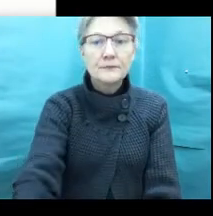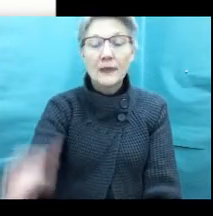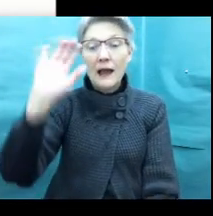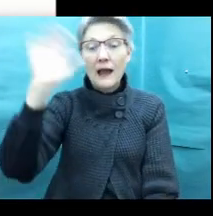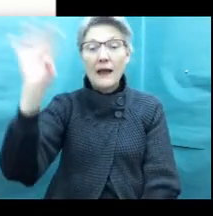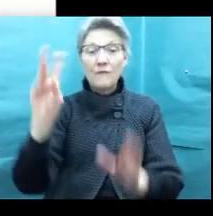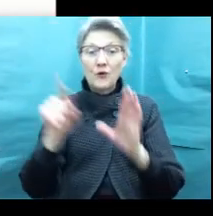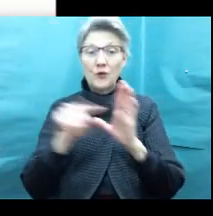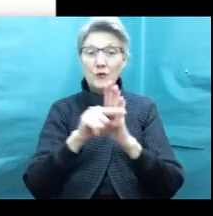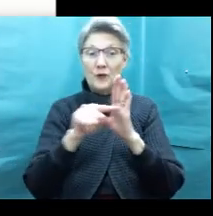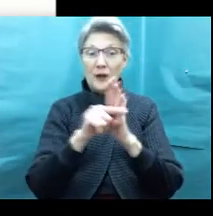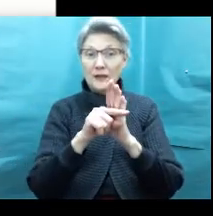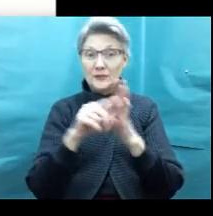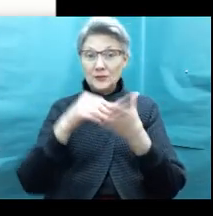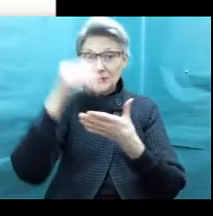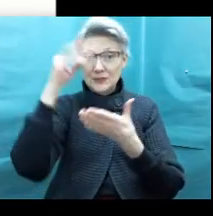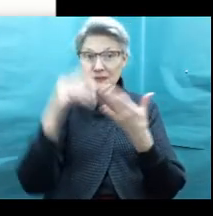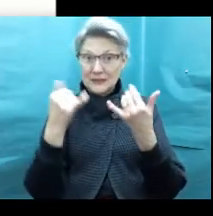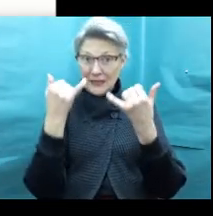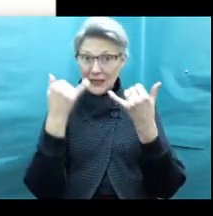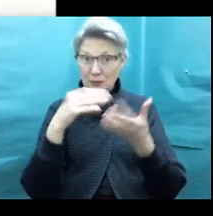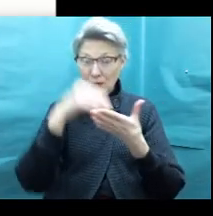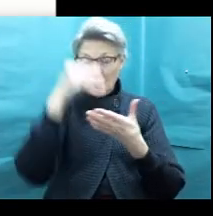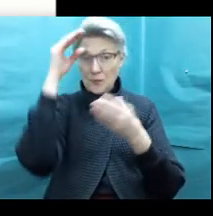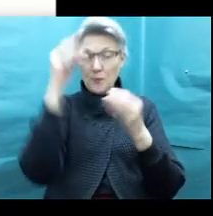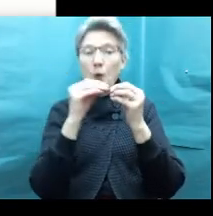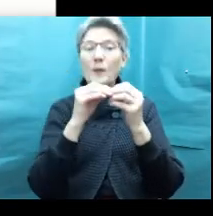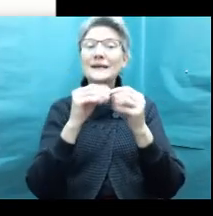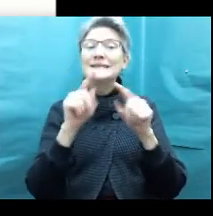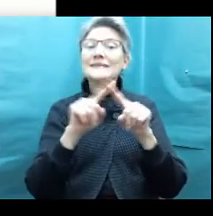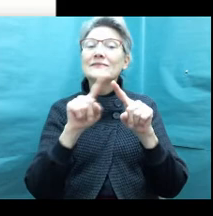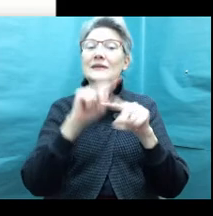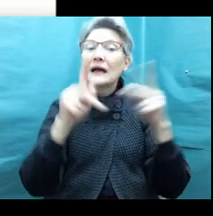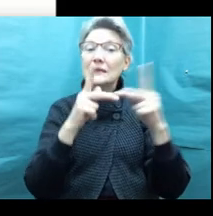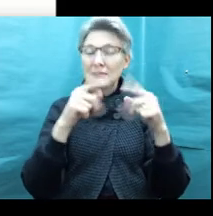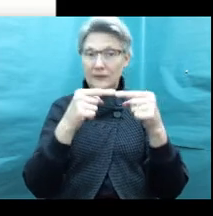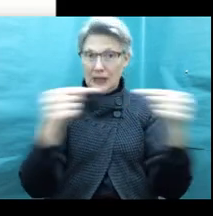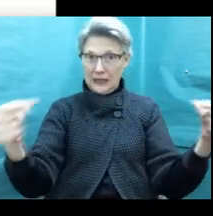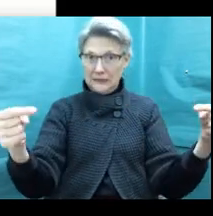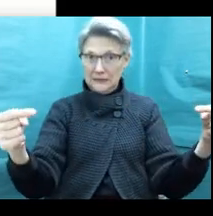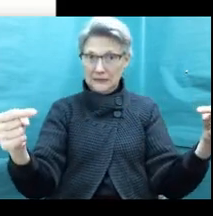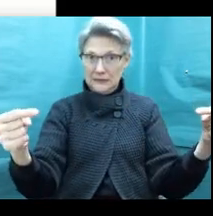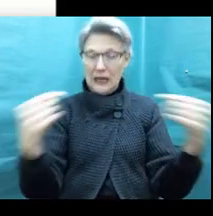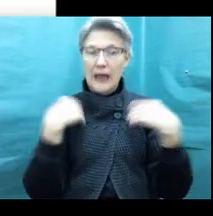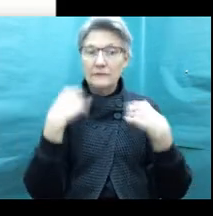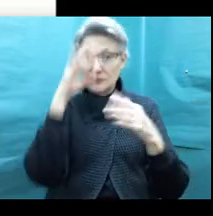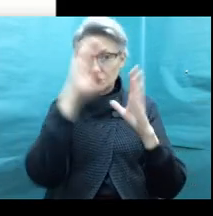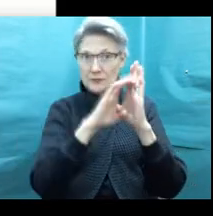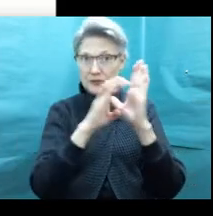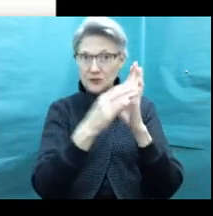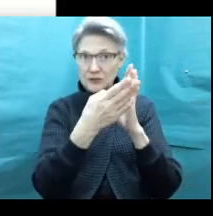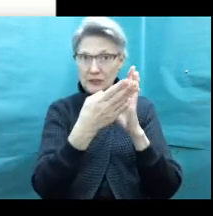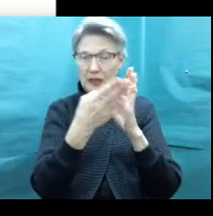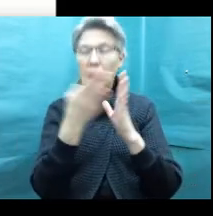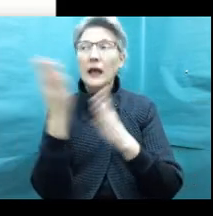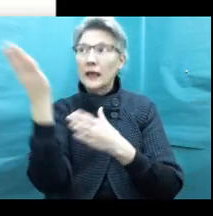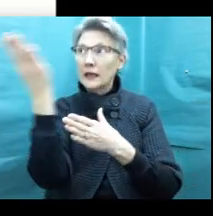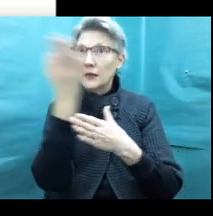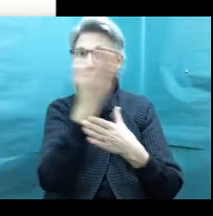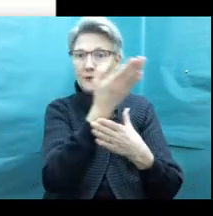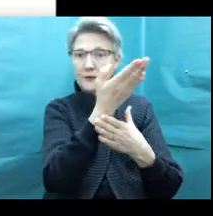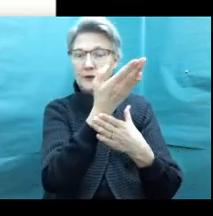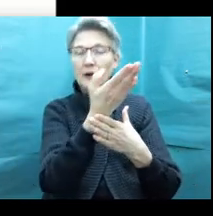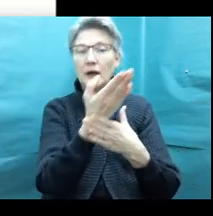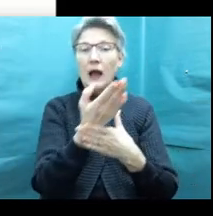Today we're going to learn more about different types of lines. So I have some pictures up on the screen.